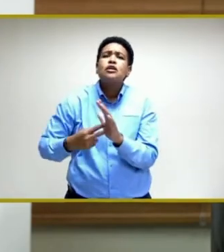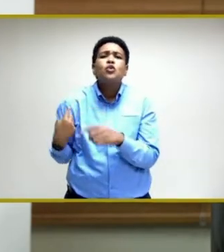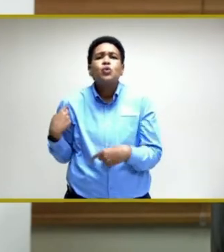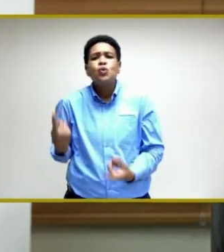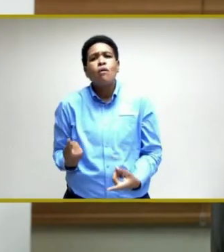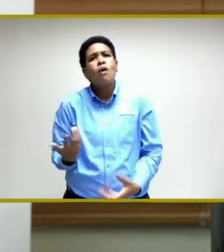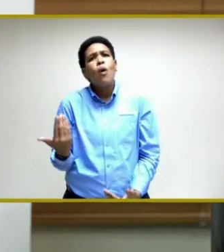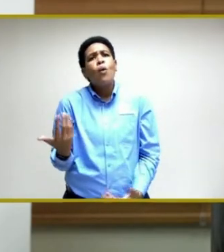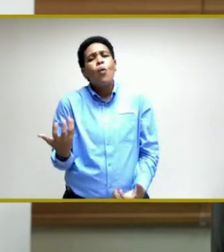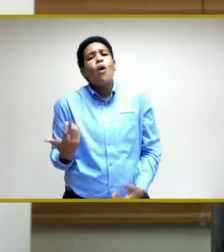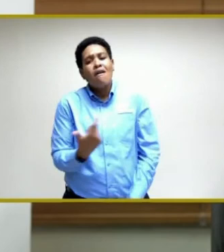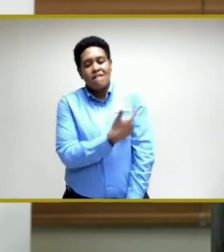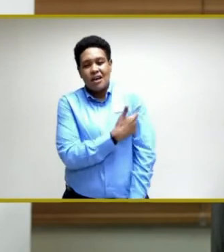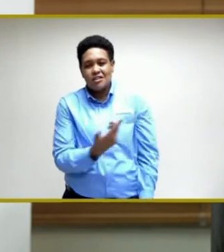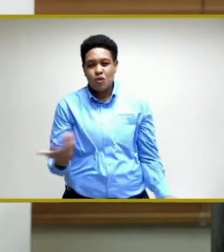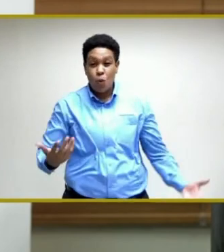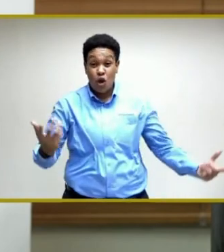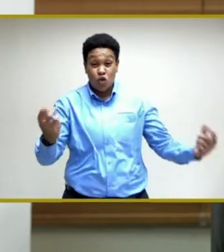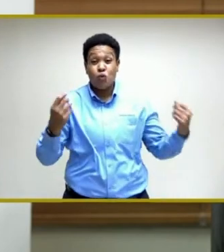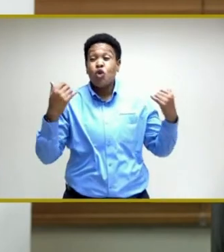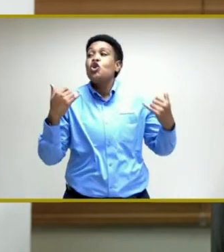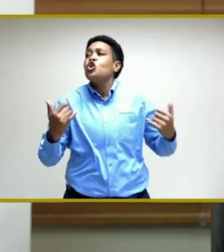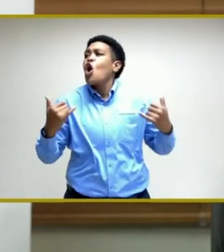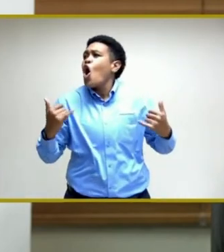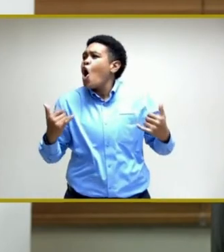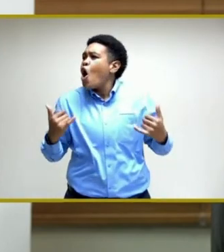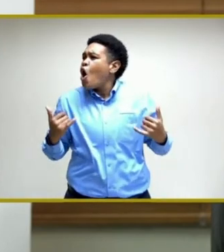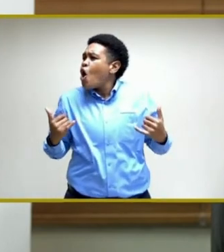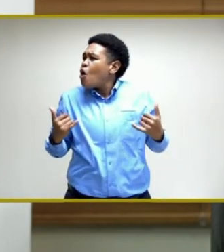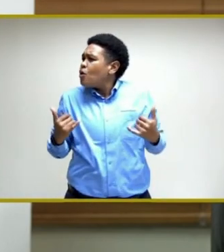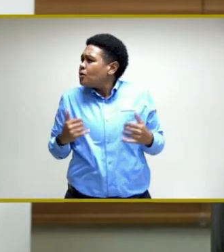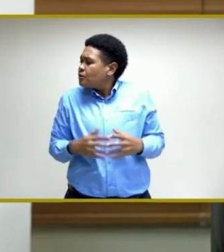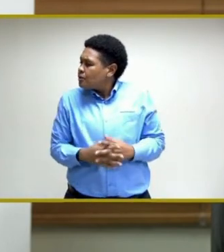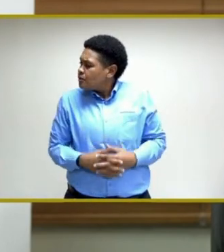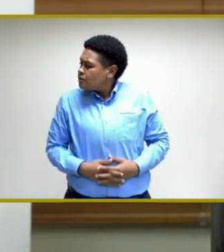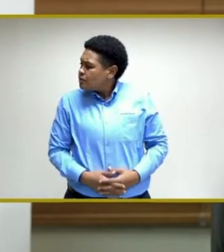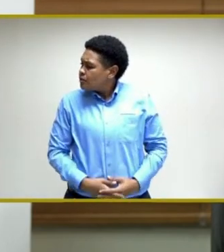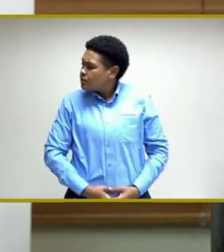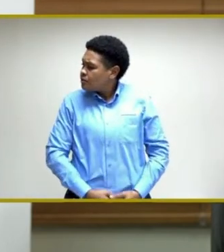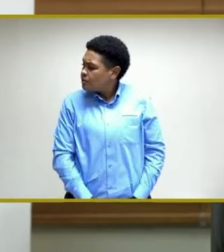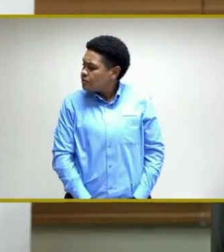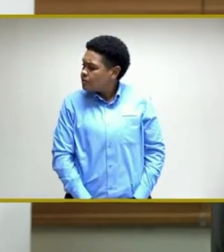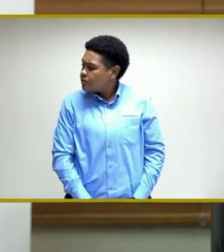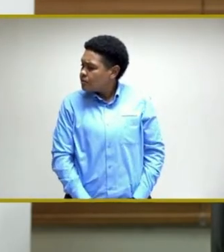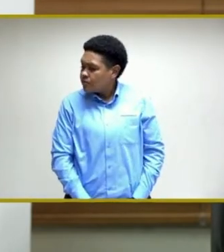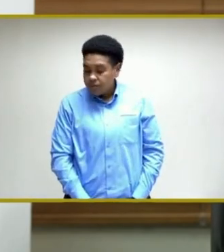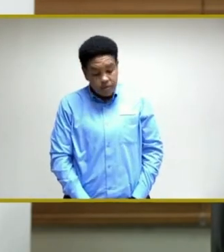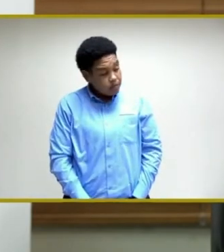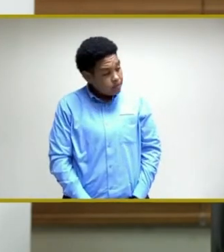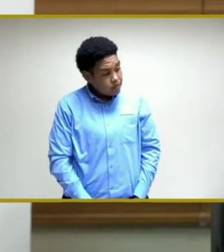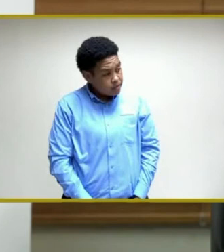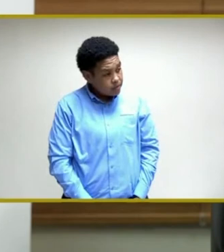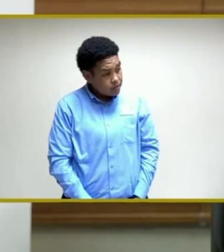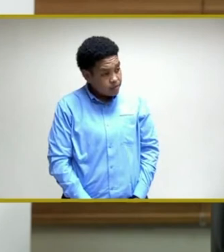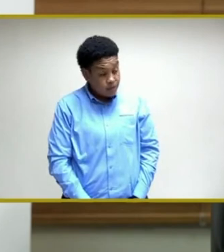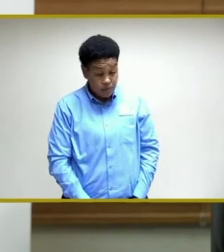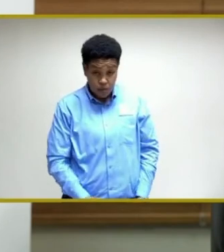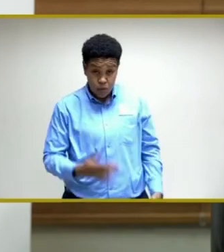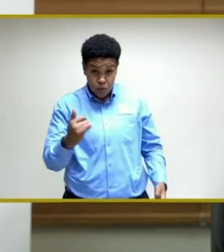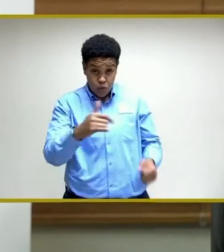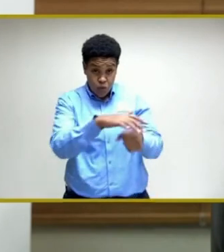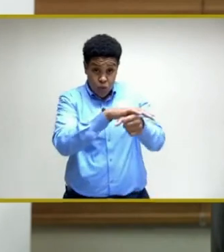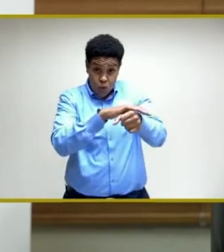be vaccinated. And so what they're doing, which we are encouraging, is use the mobile sites to go to a place of work